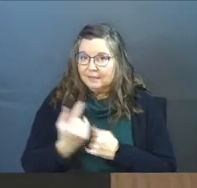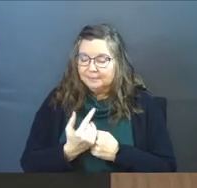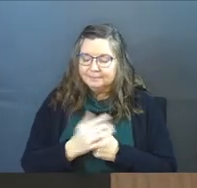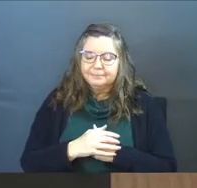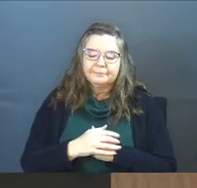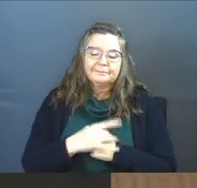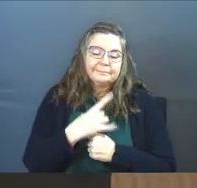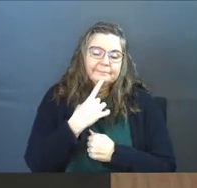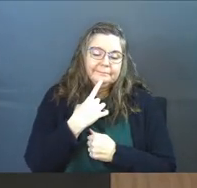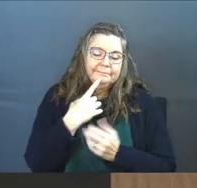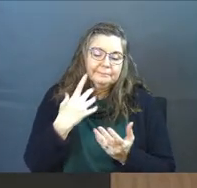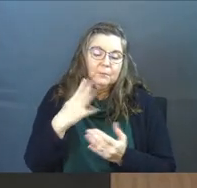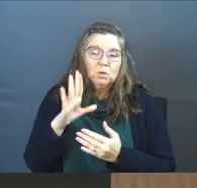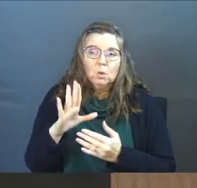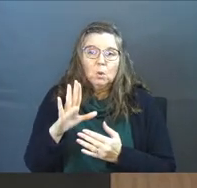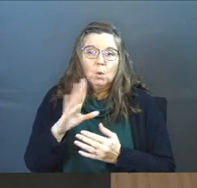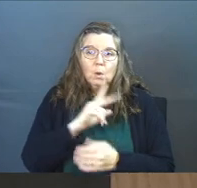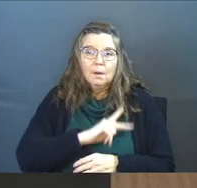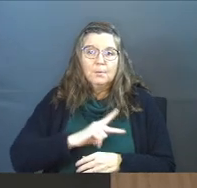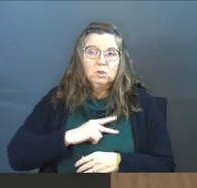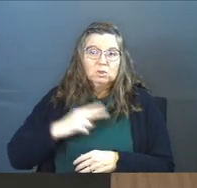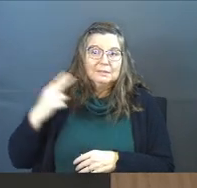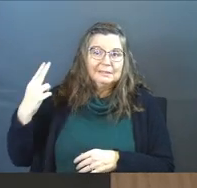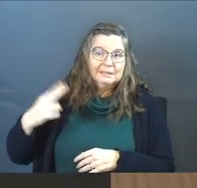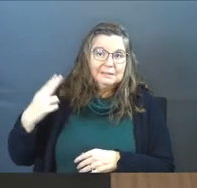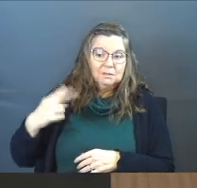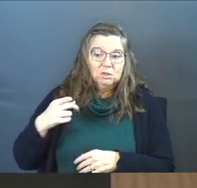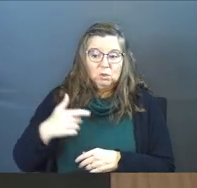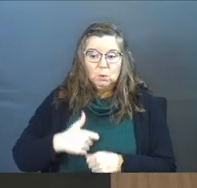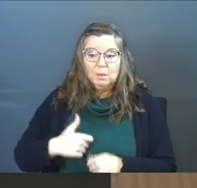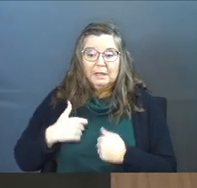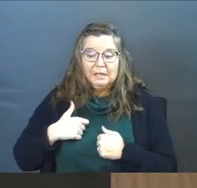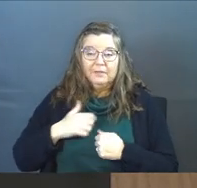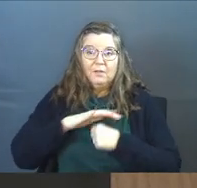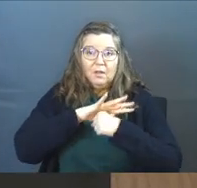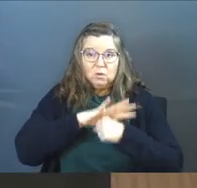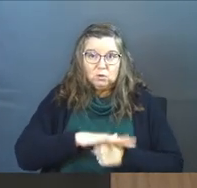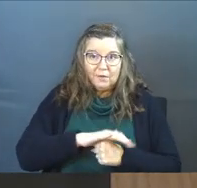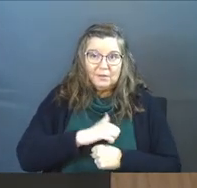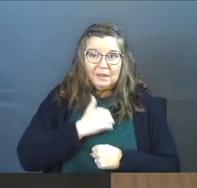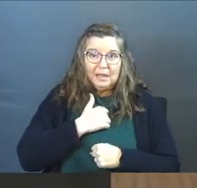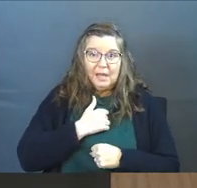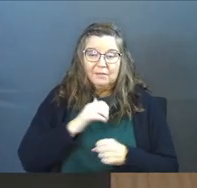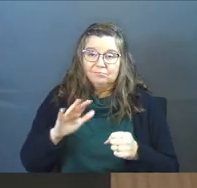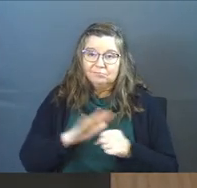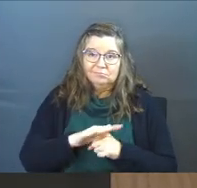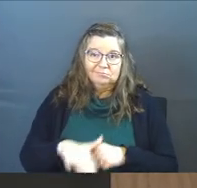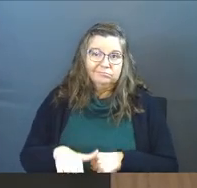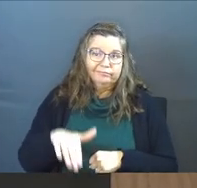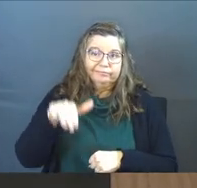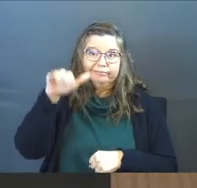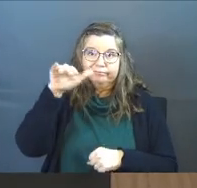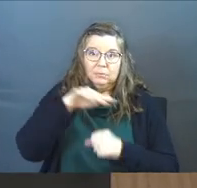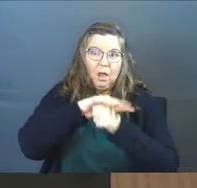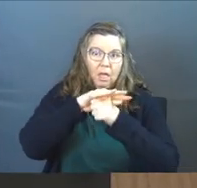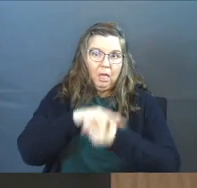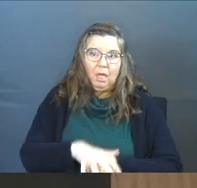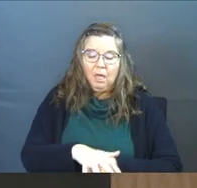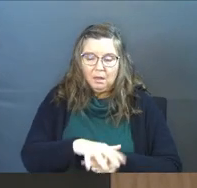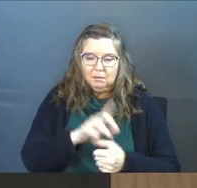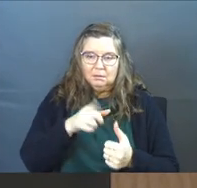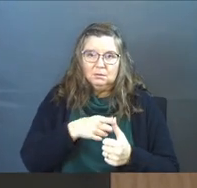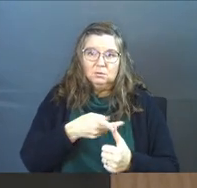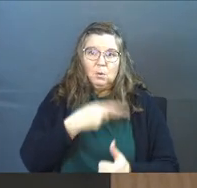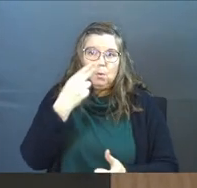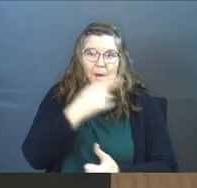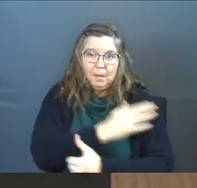today. And let's say your personal history is that you've lived a very stressful life your entire life long. Okay. So you got